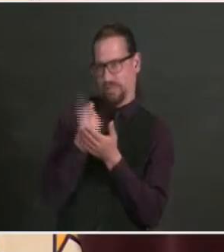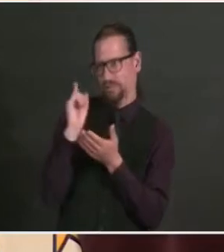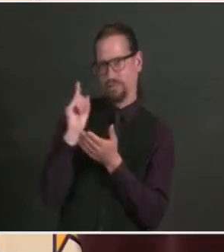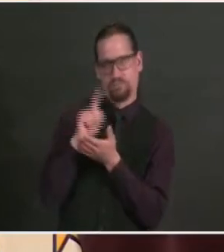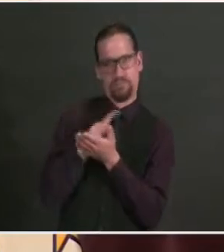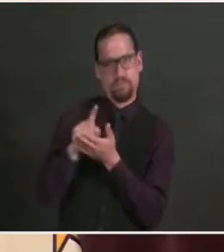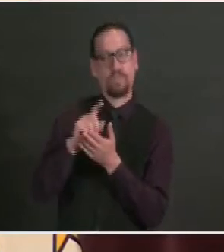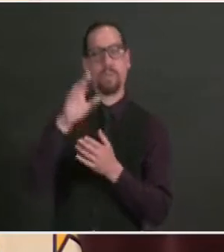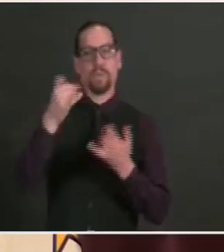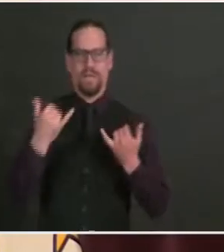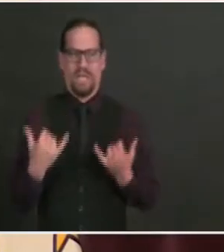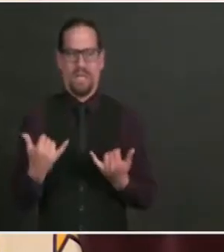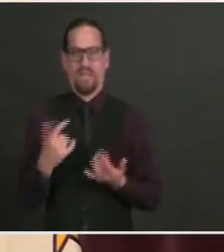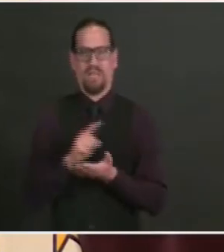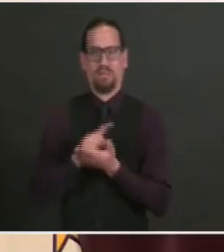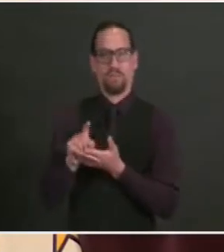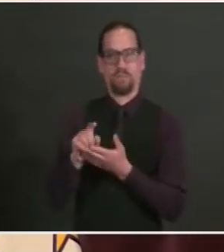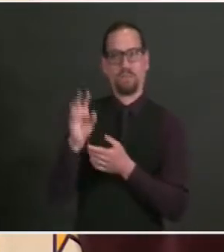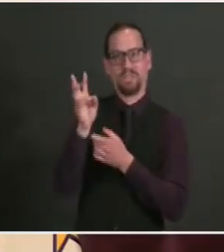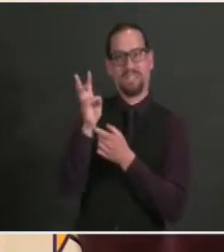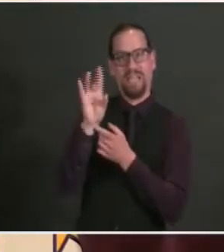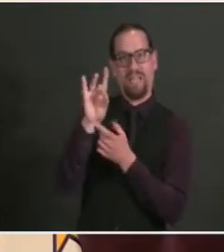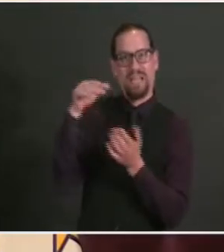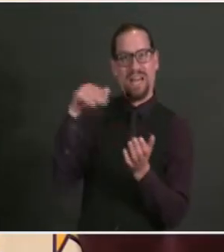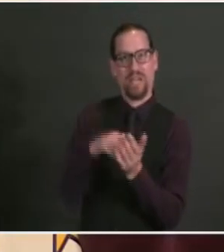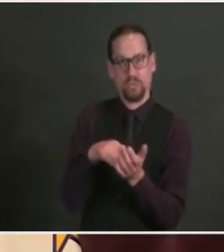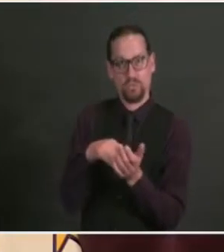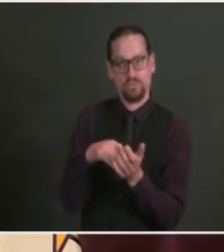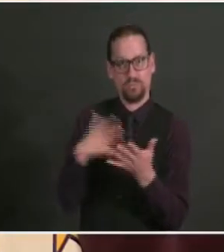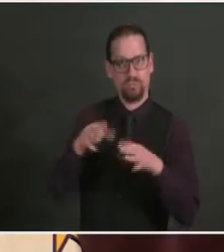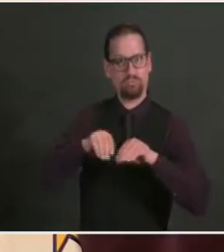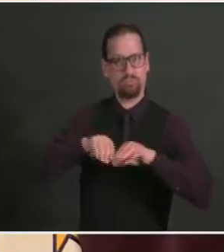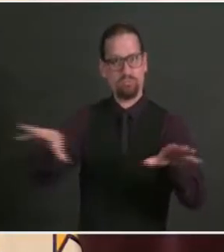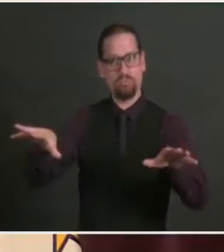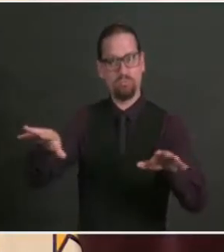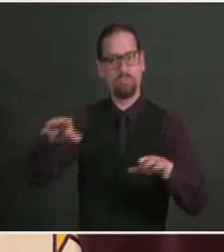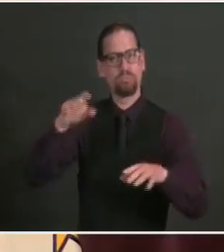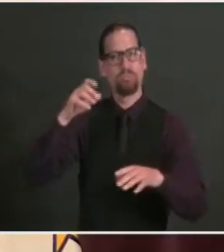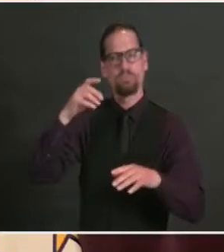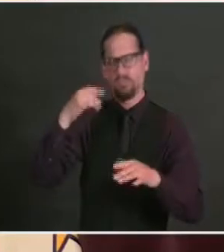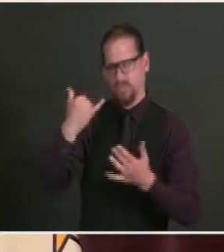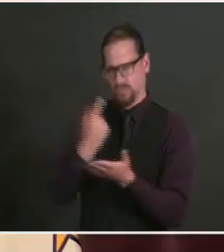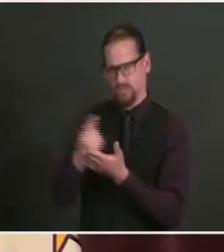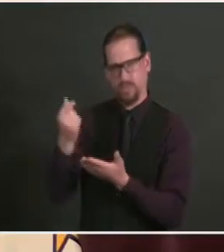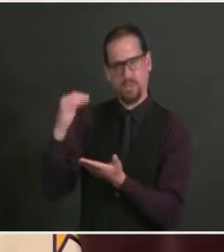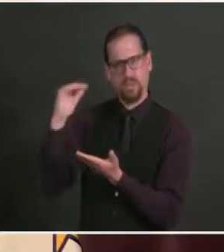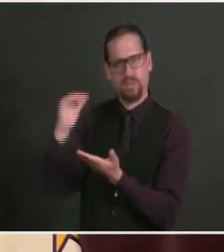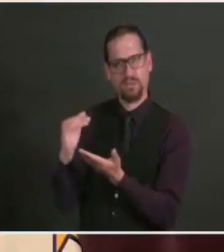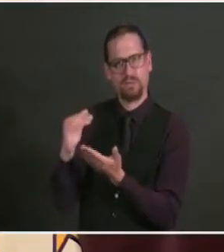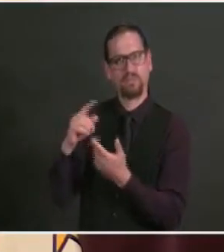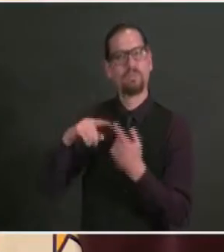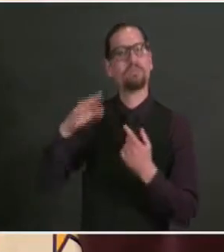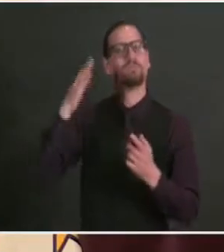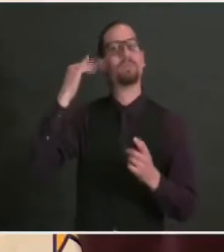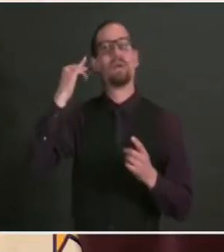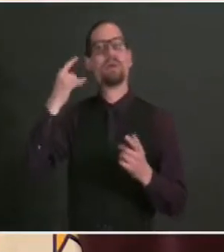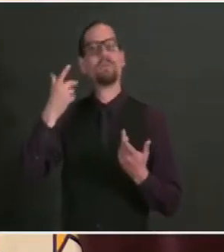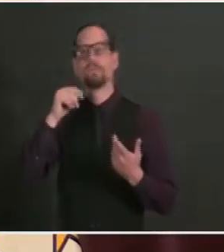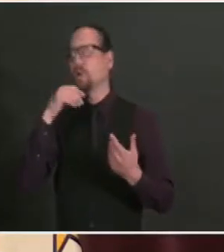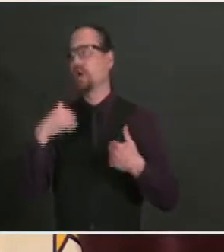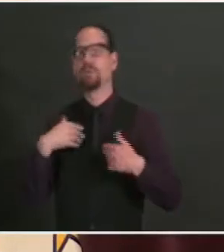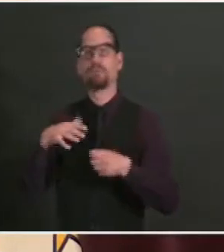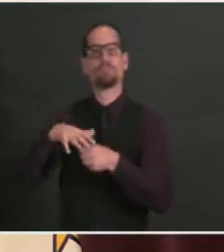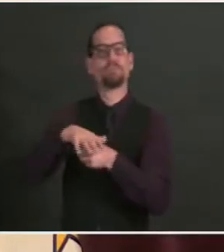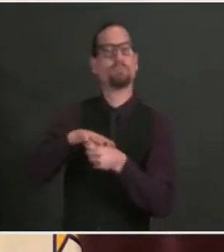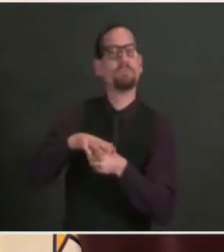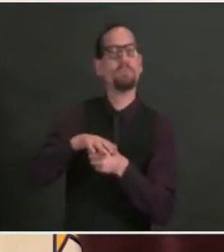this week. So that decrease doesn't reflect any diminished capacity on our end. We're consistently at or near an